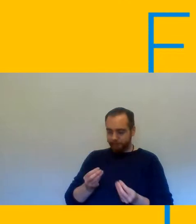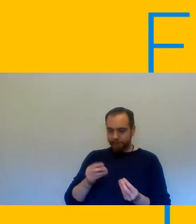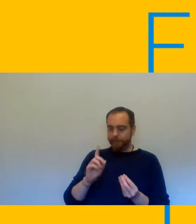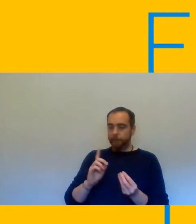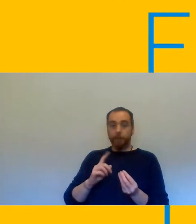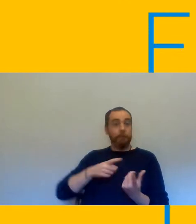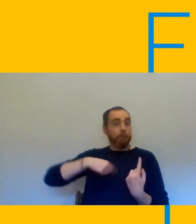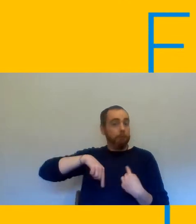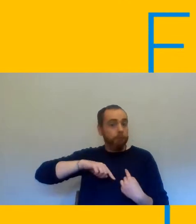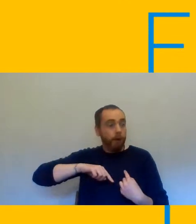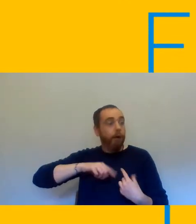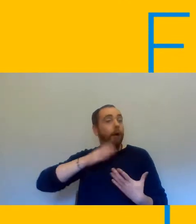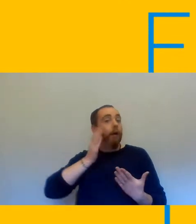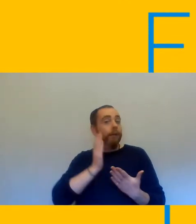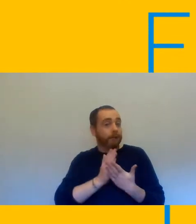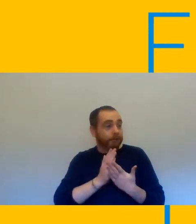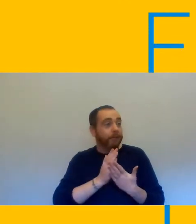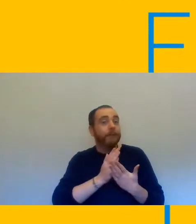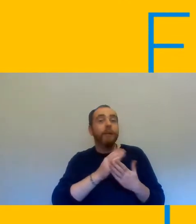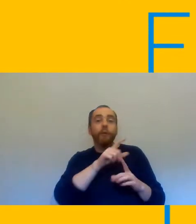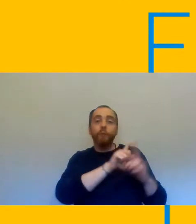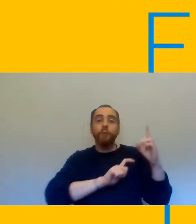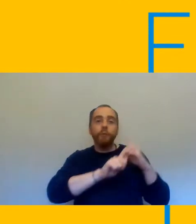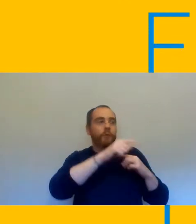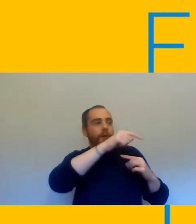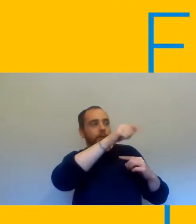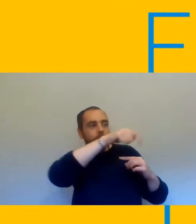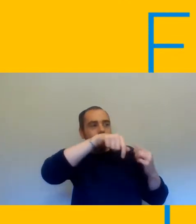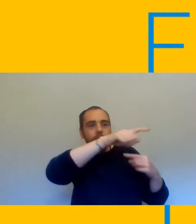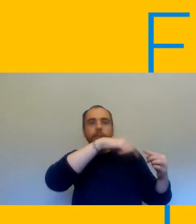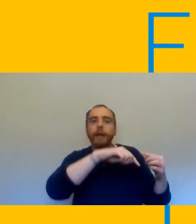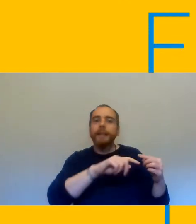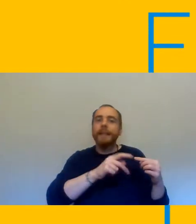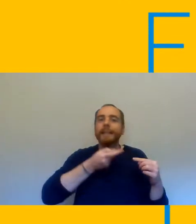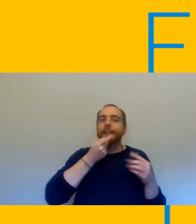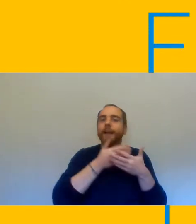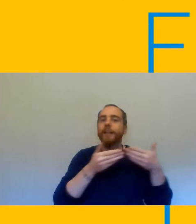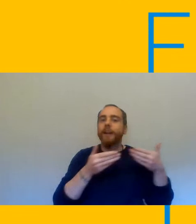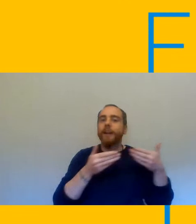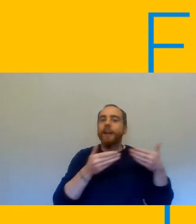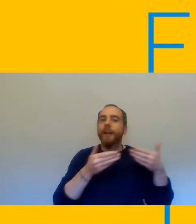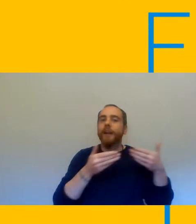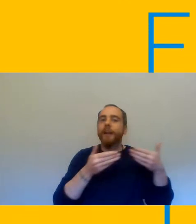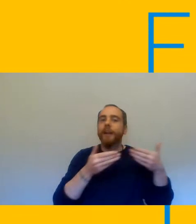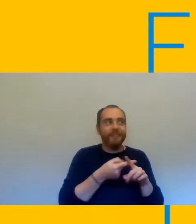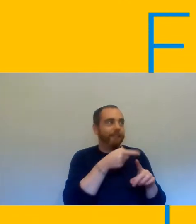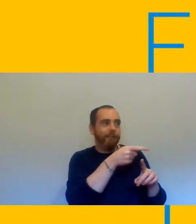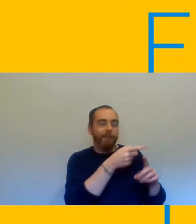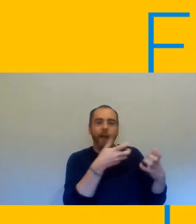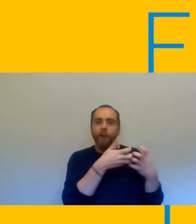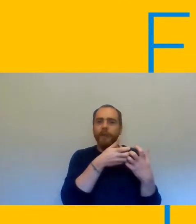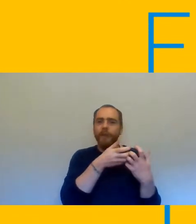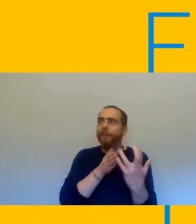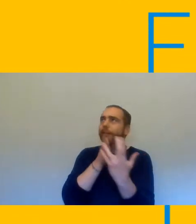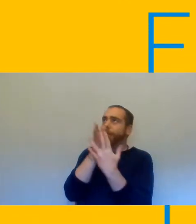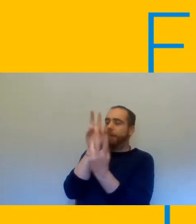english as a second language how are we communicating that information is accessible does it make sense to them does